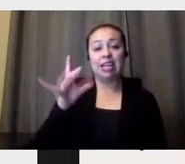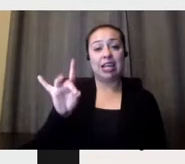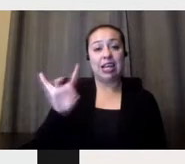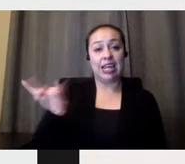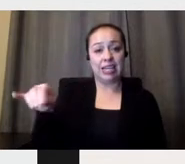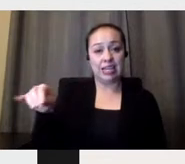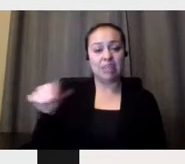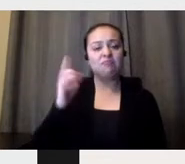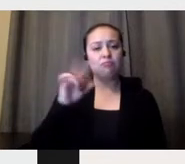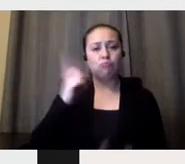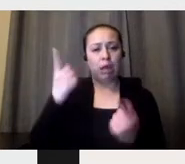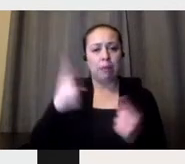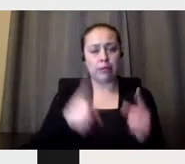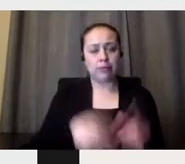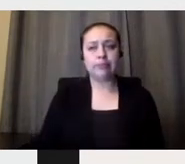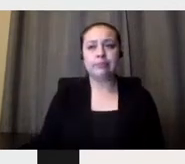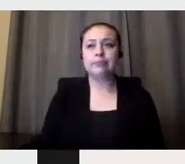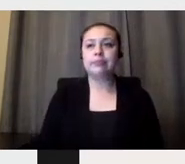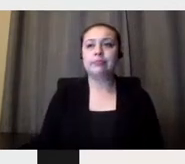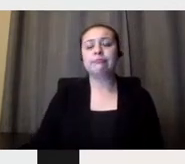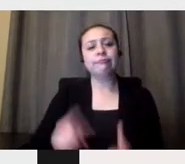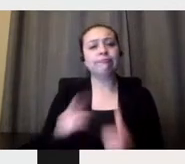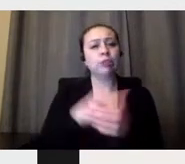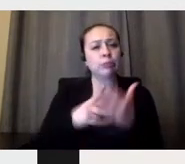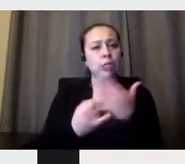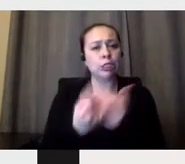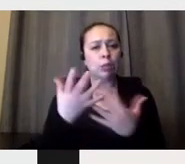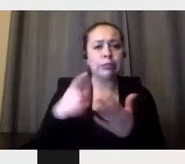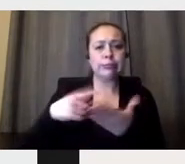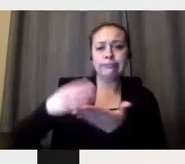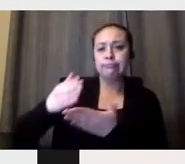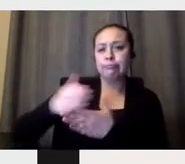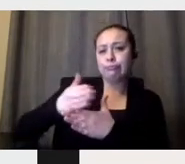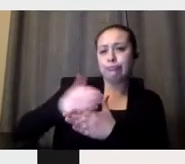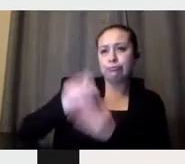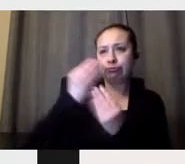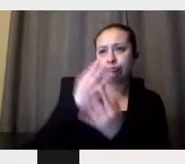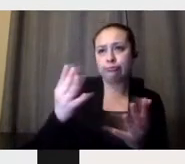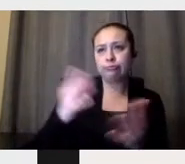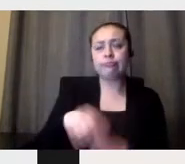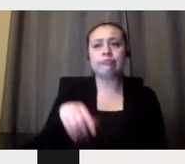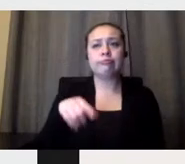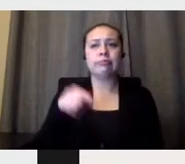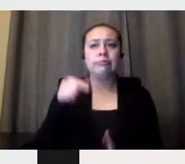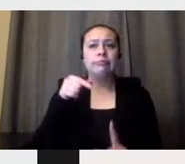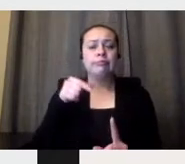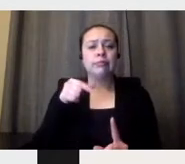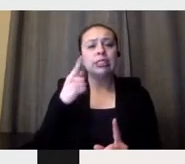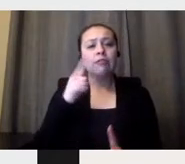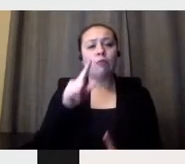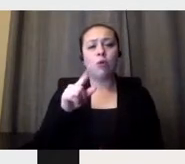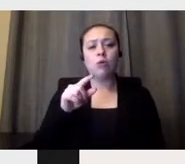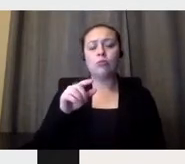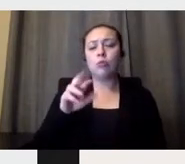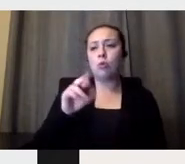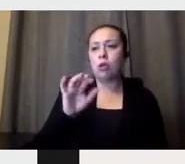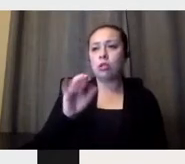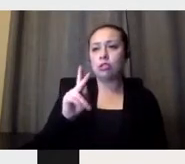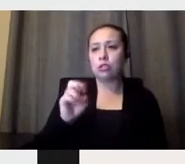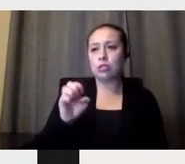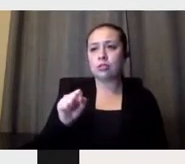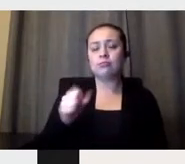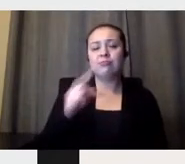The first project I want to share with you is actually two projects for the same client.